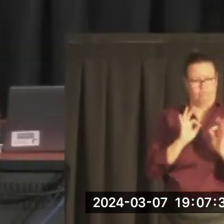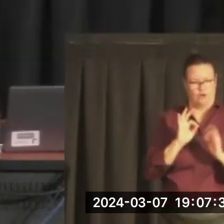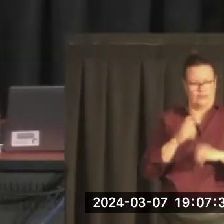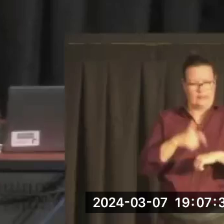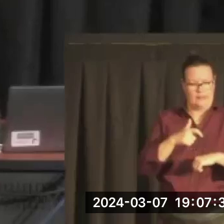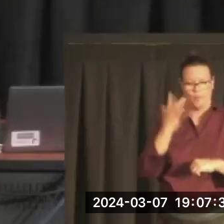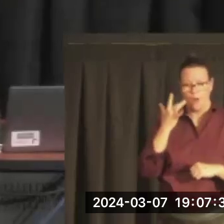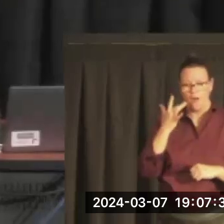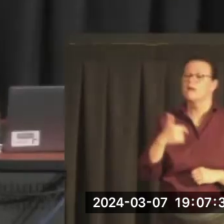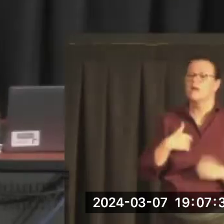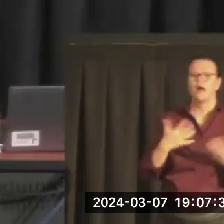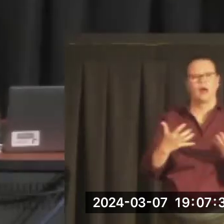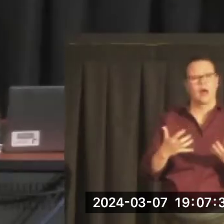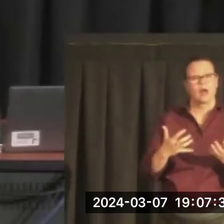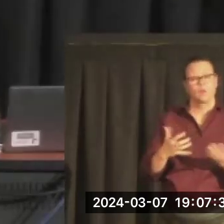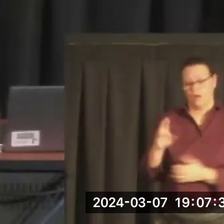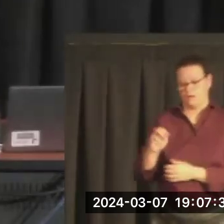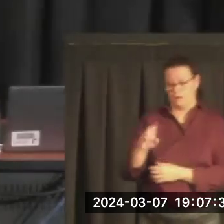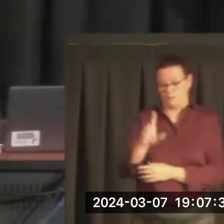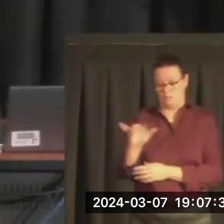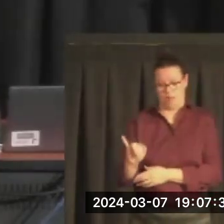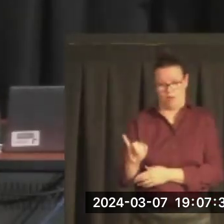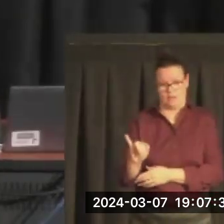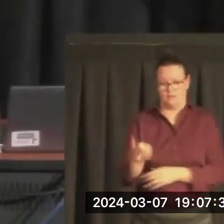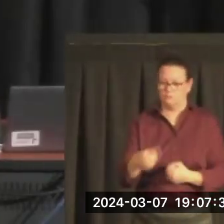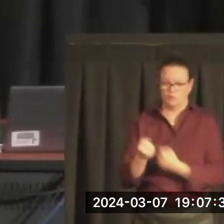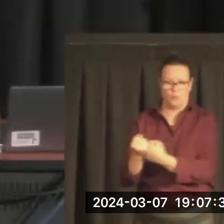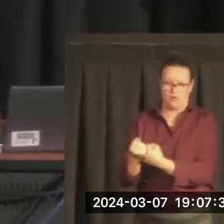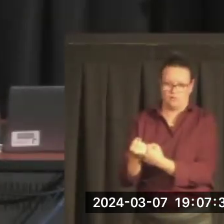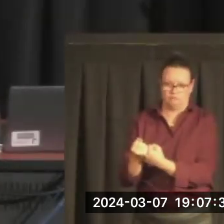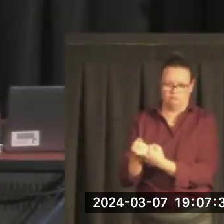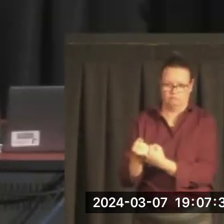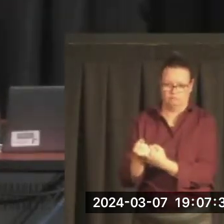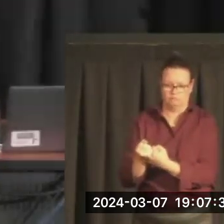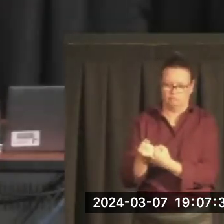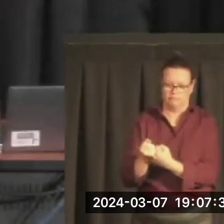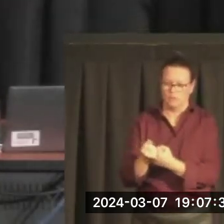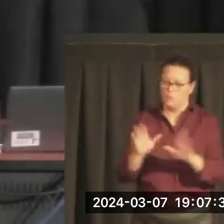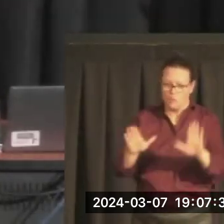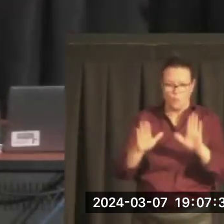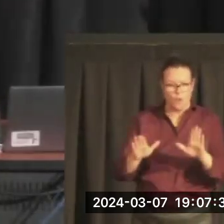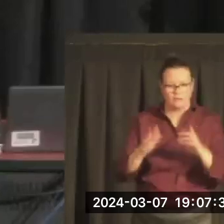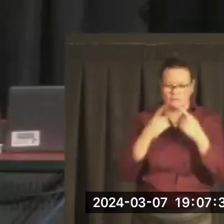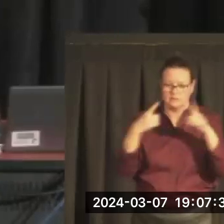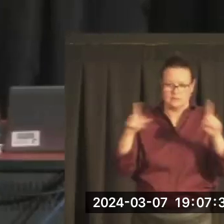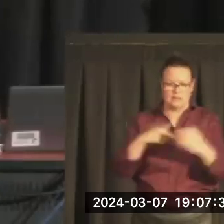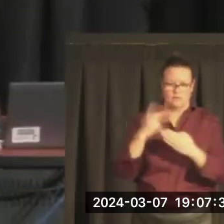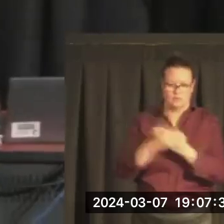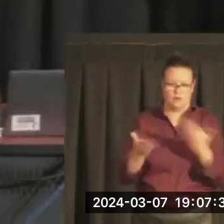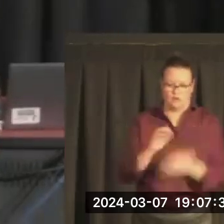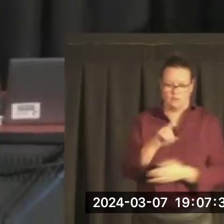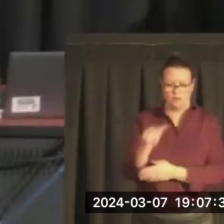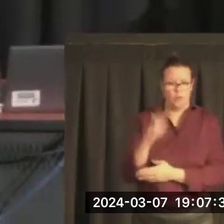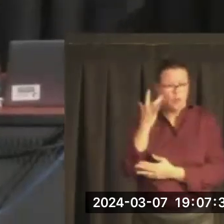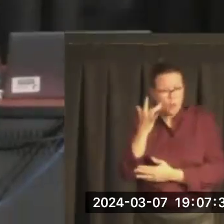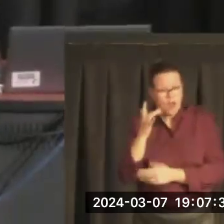want to do whatever I can to support Molly. A wonderfully successful program here in Missoula because of the quality of people